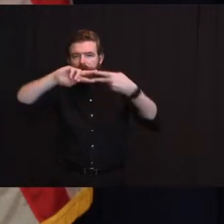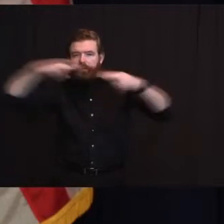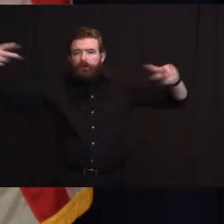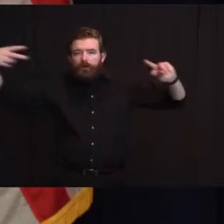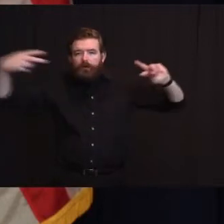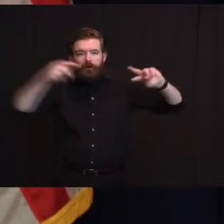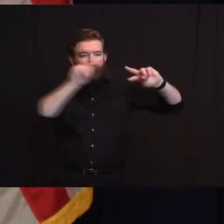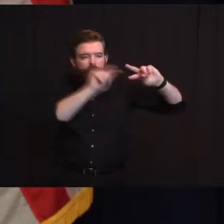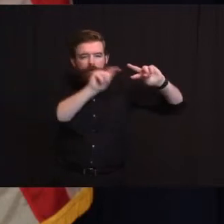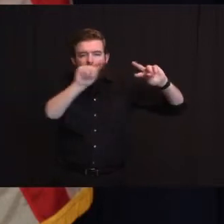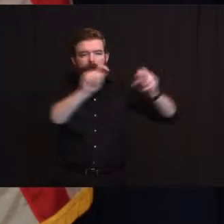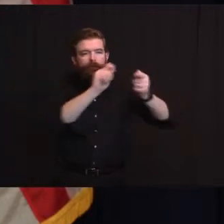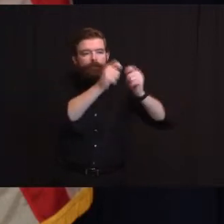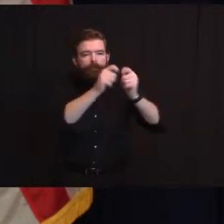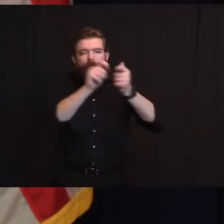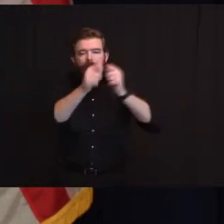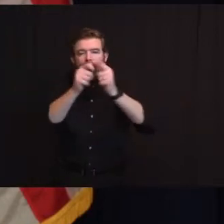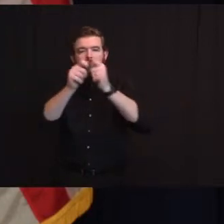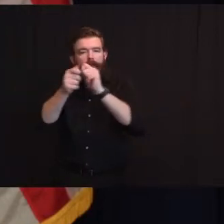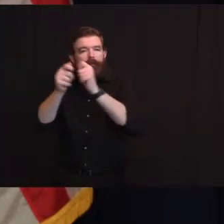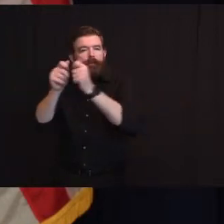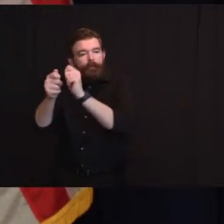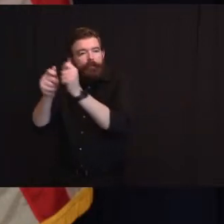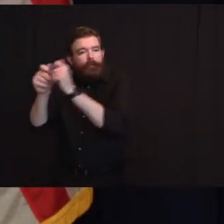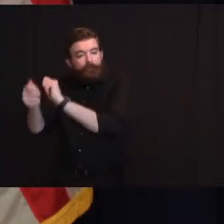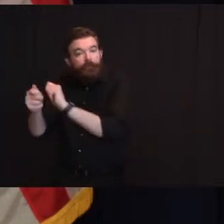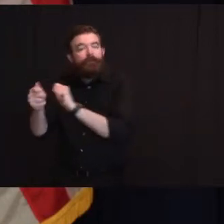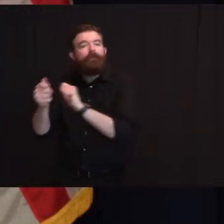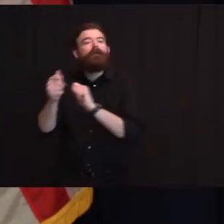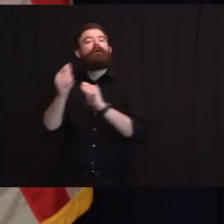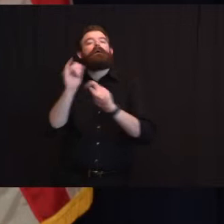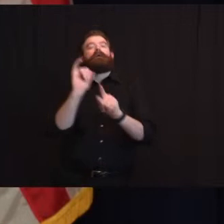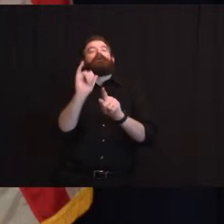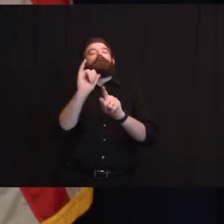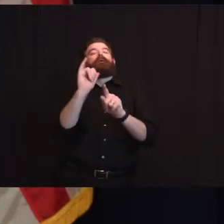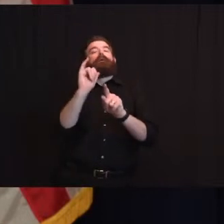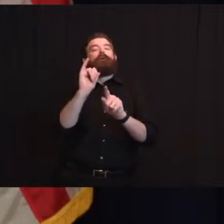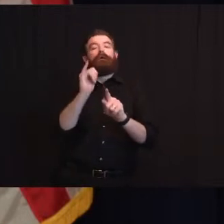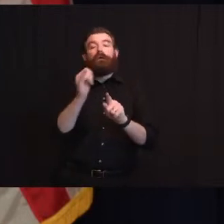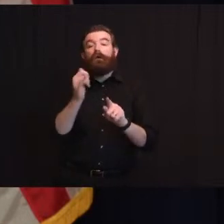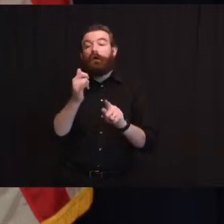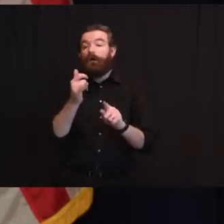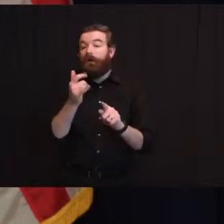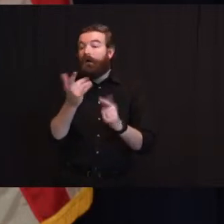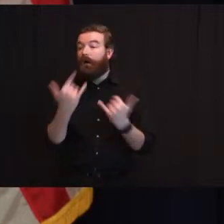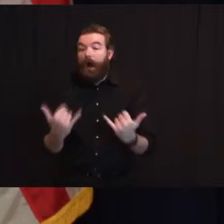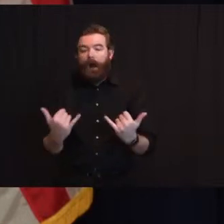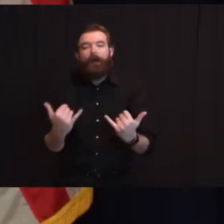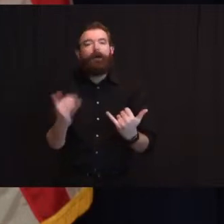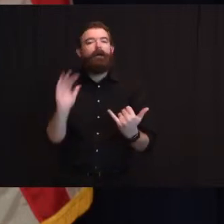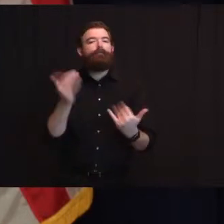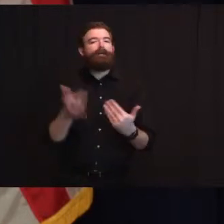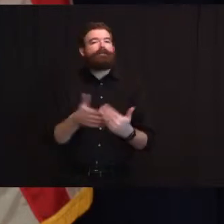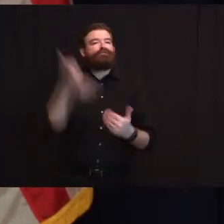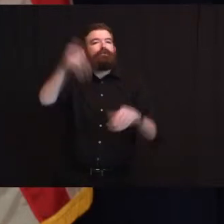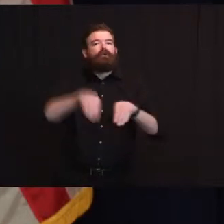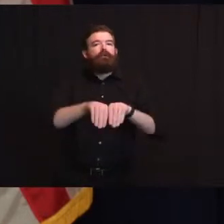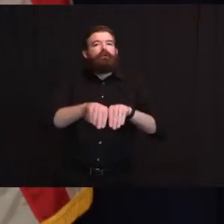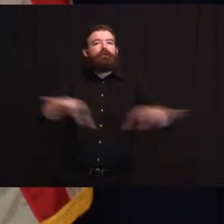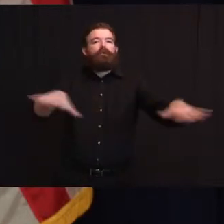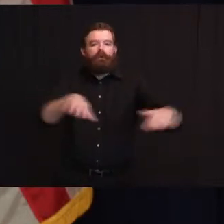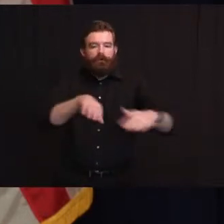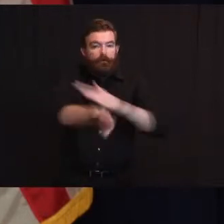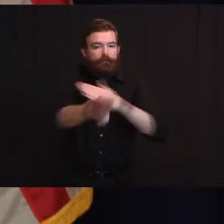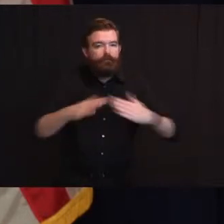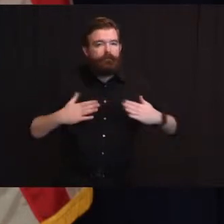that appears to make it easier that it can get into the cell which is why it's more transmissible the vaccines work by creating